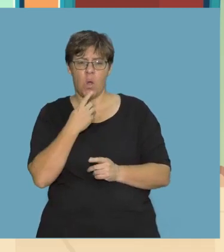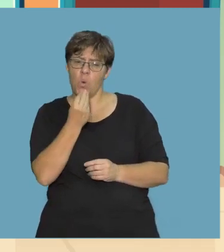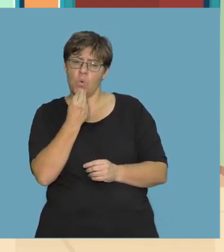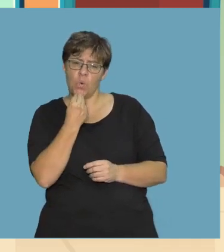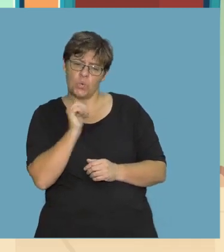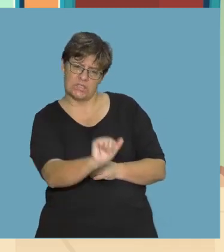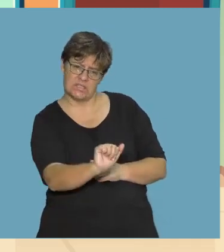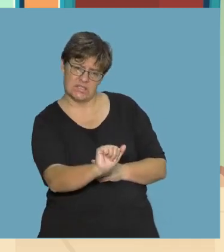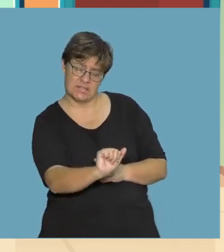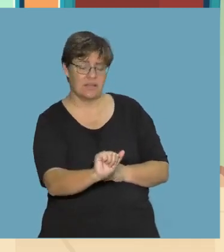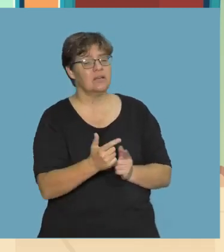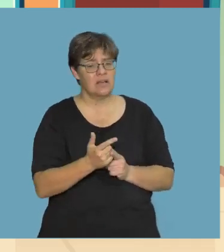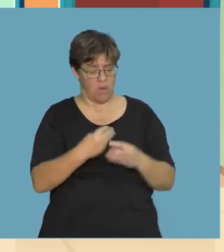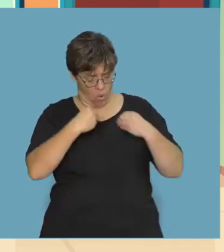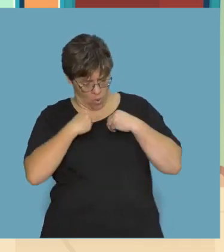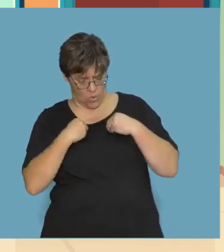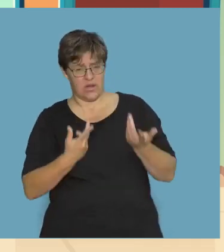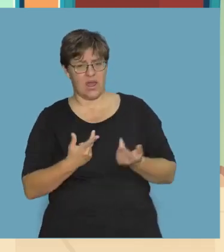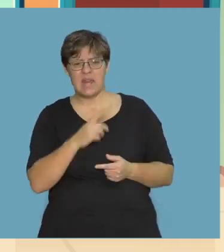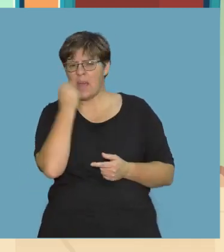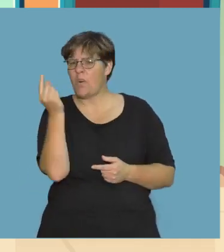Can anyone tell me what it's called?